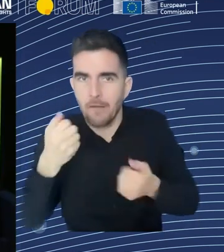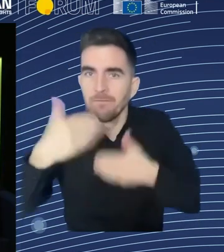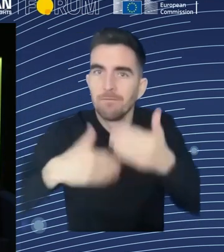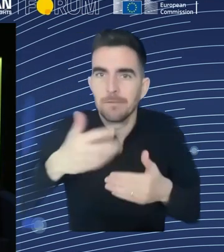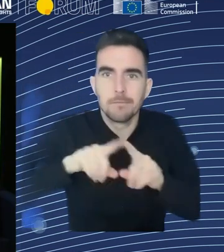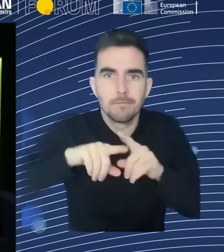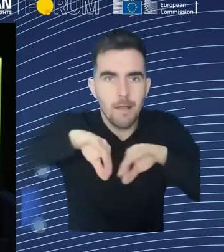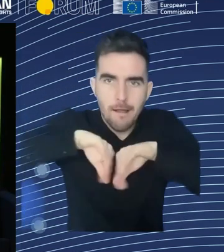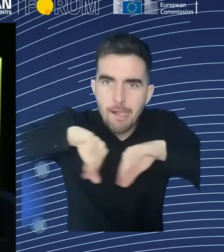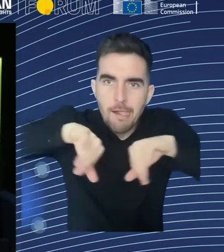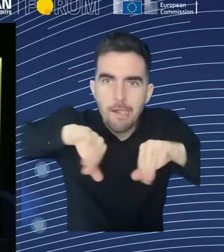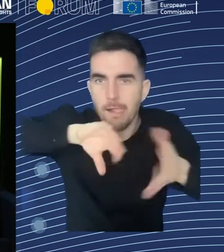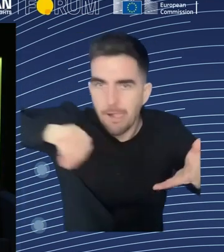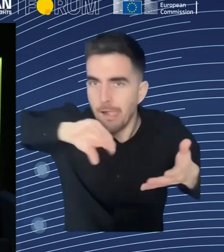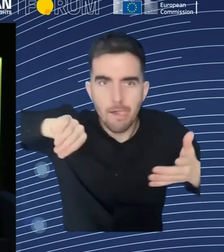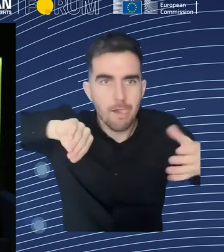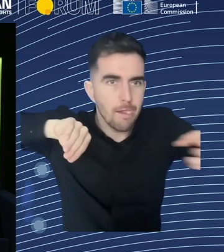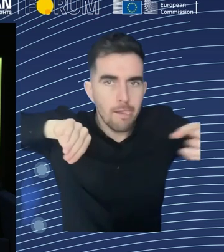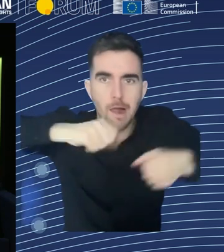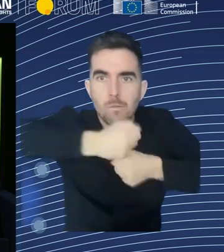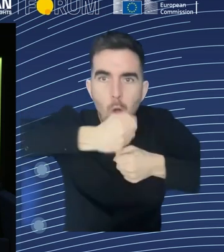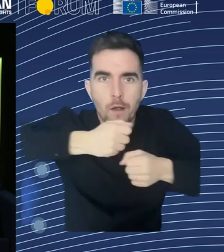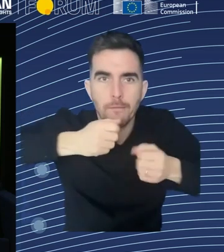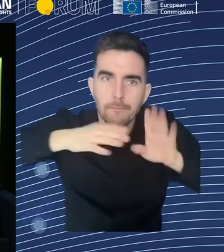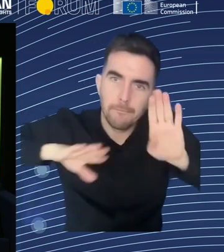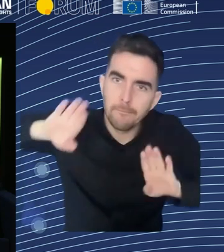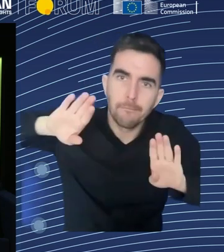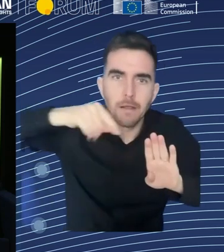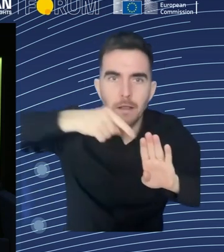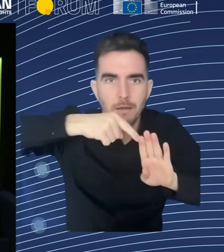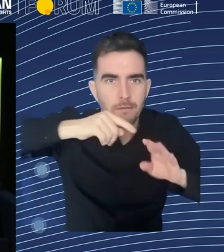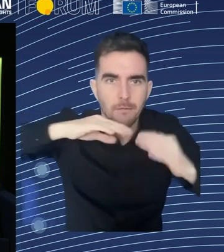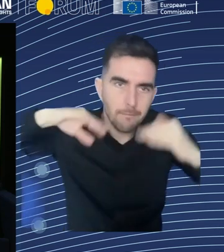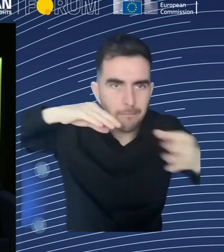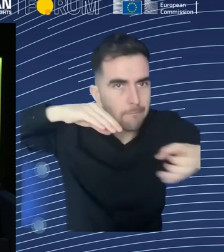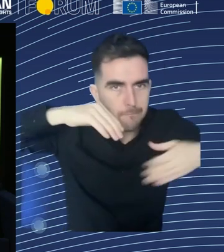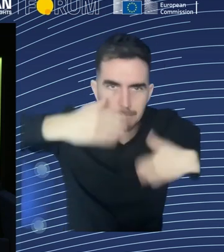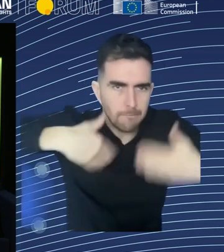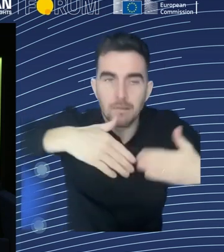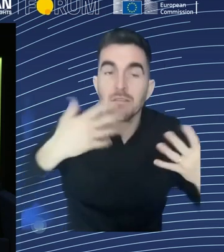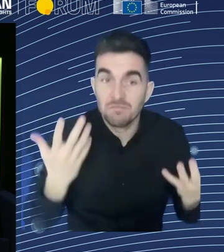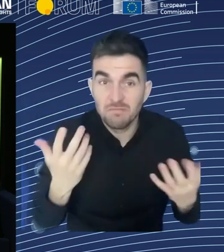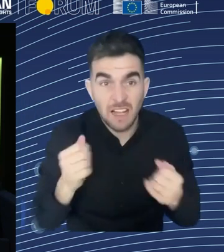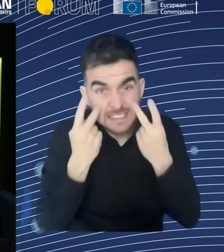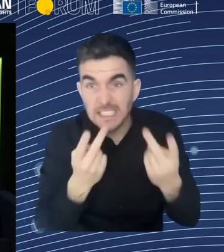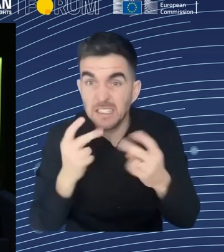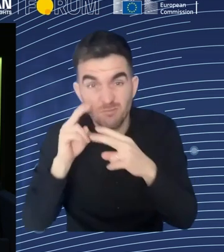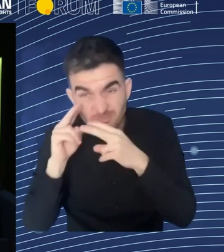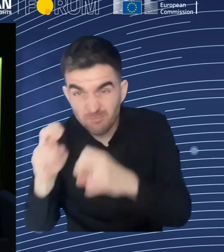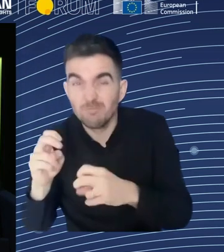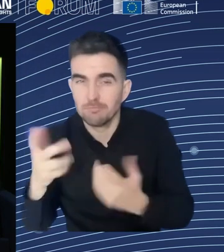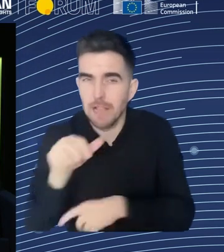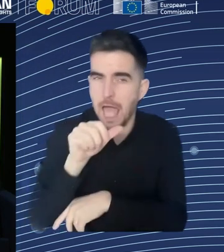you know, again, kind of comparing it to robots, there's quite substantial evidence that what robots did was to automate away